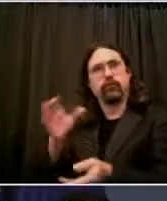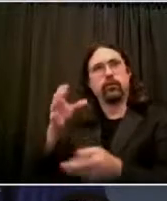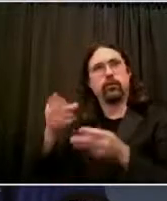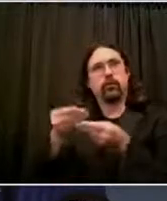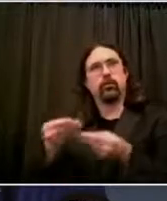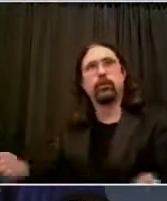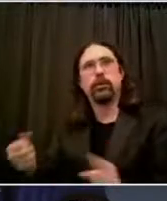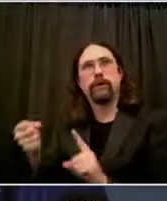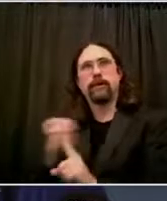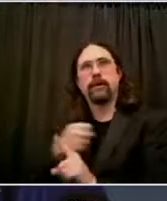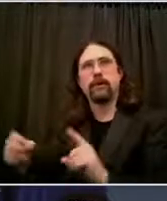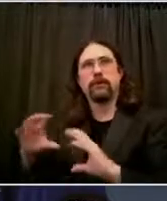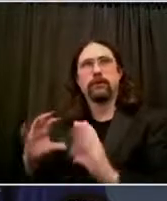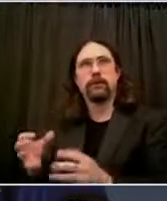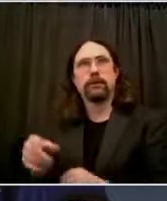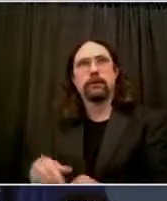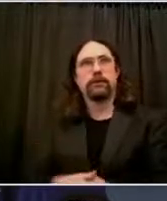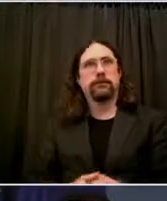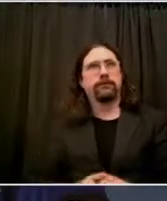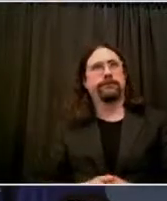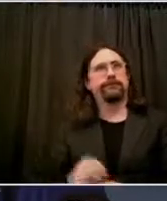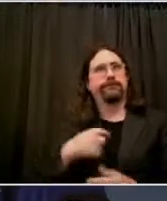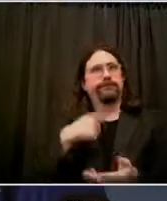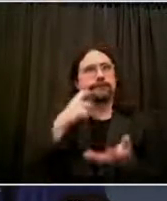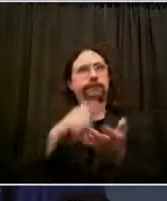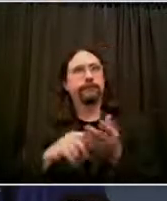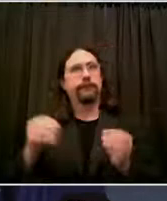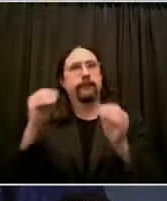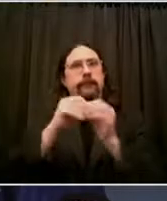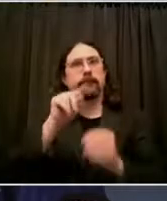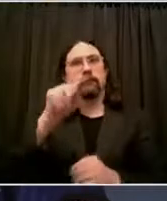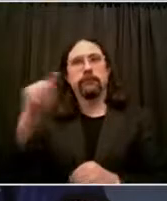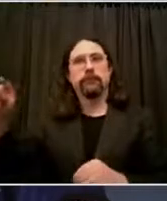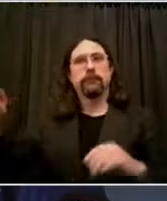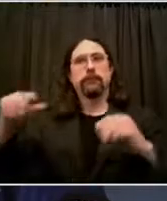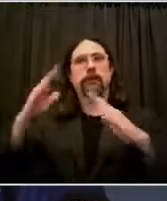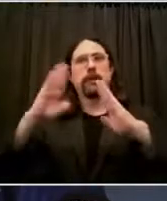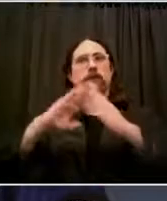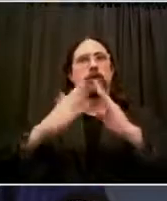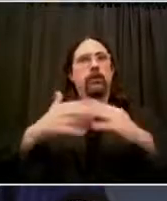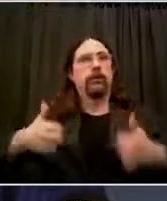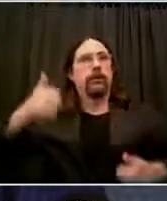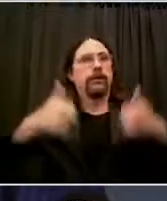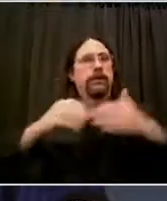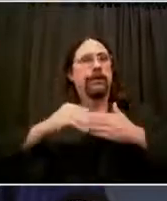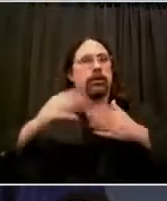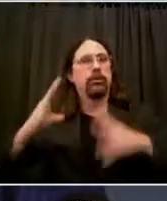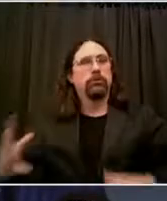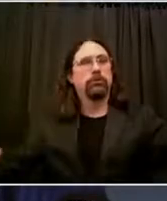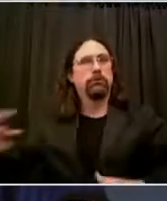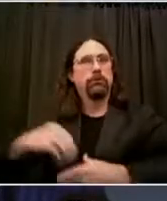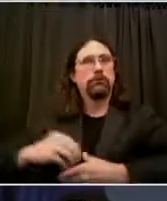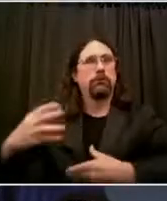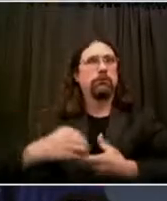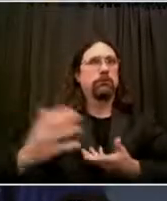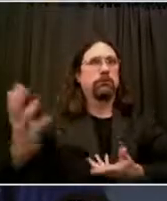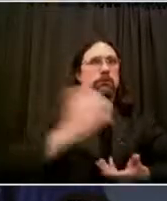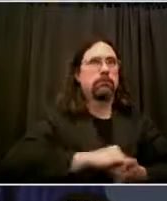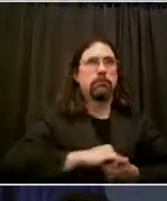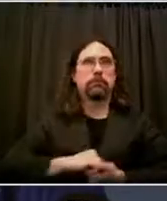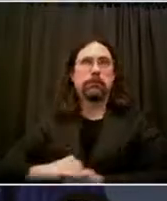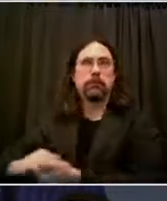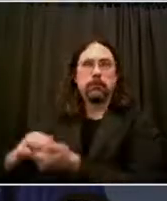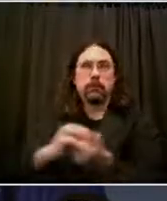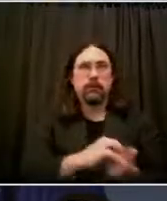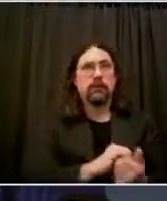begins, folks who create community leadership to solve community problems. Ayesha, you've been one of the true leaders of that movement, and it